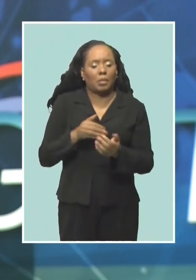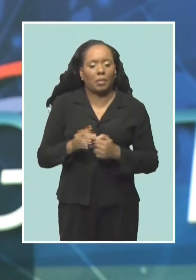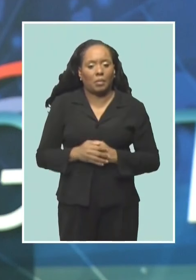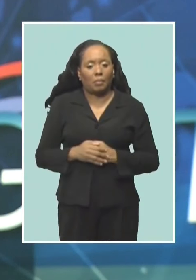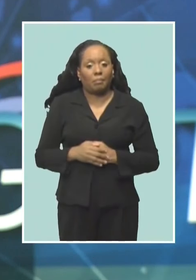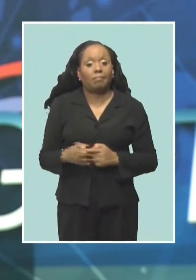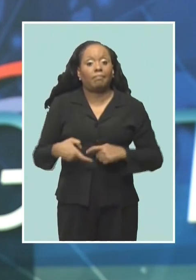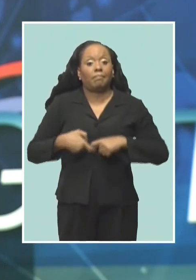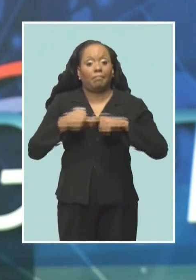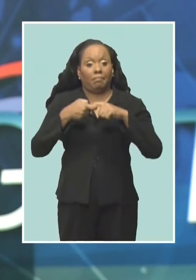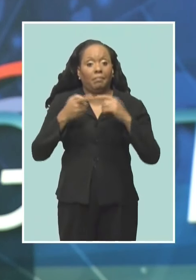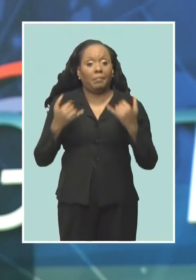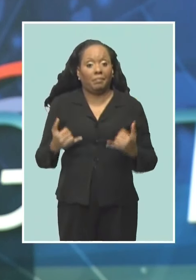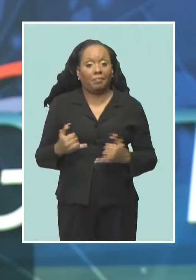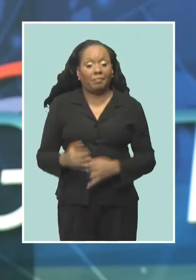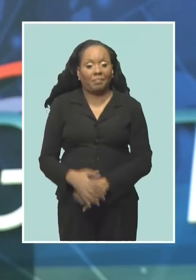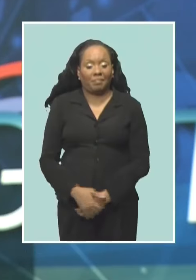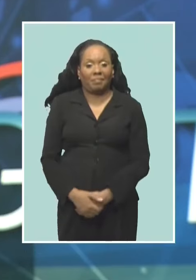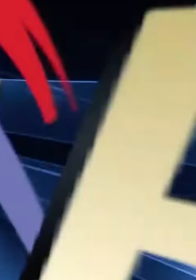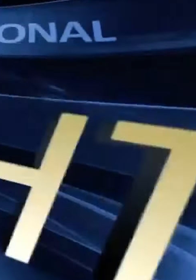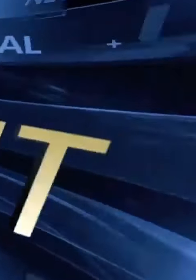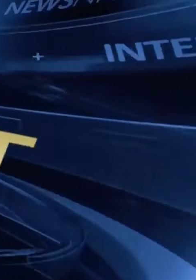highlighting the importance of the arts.